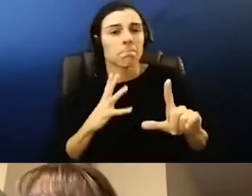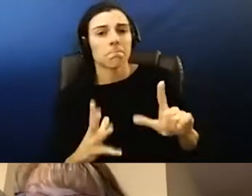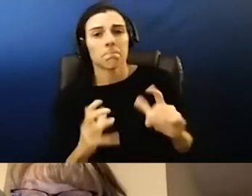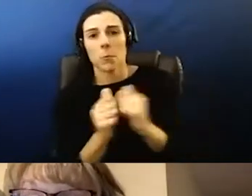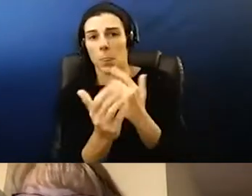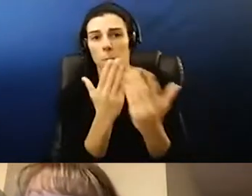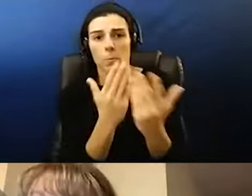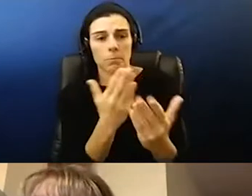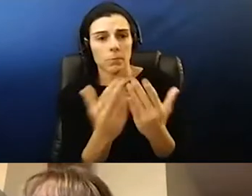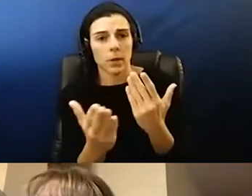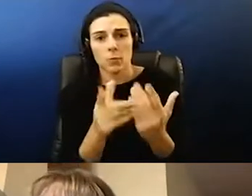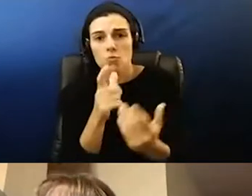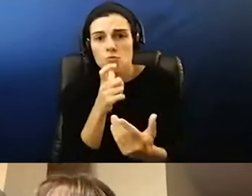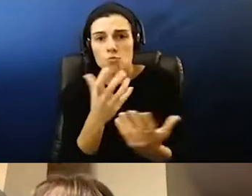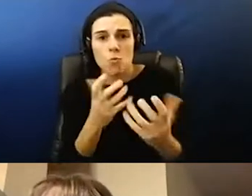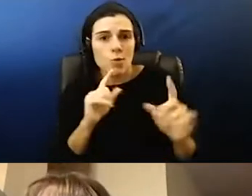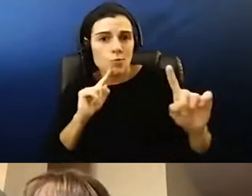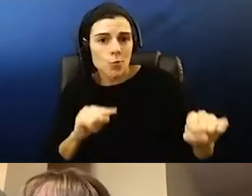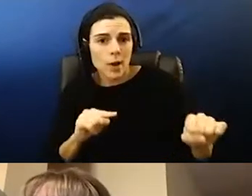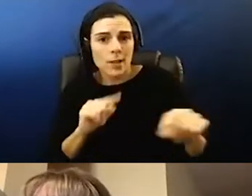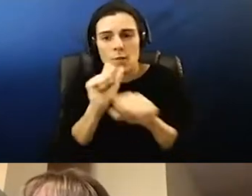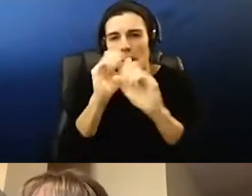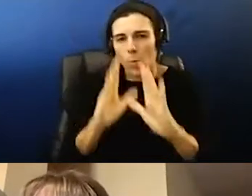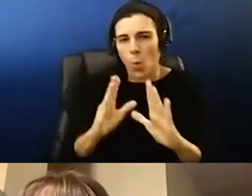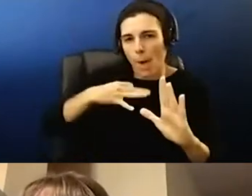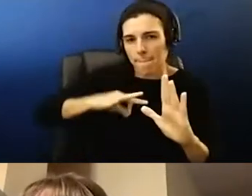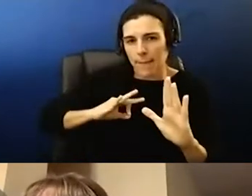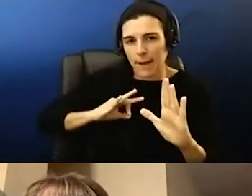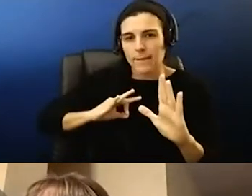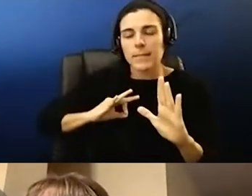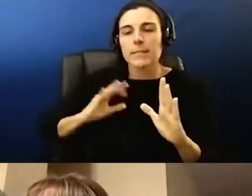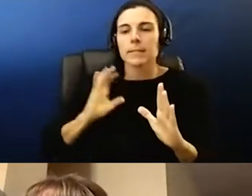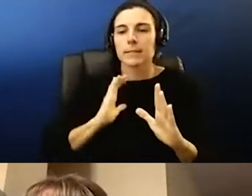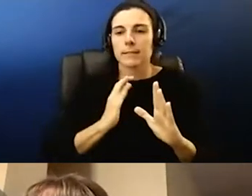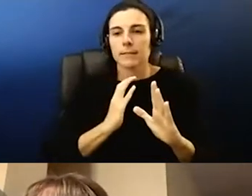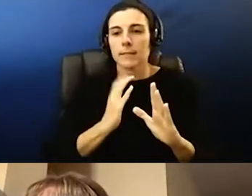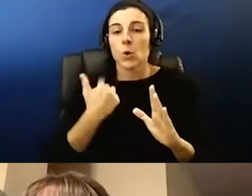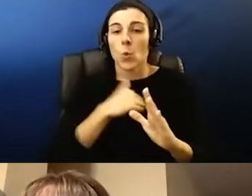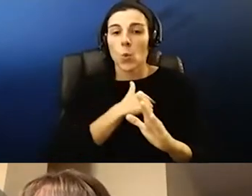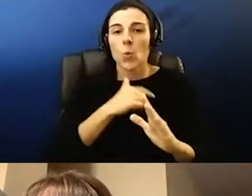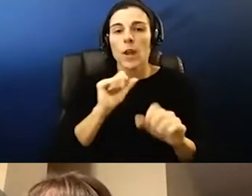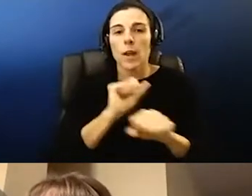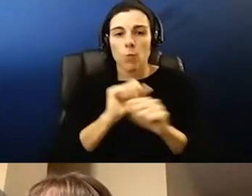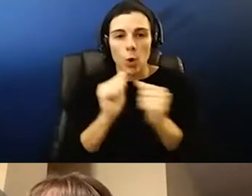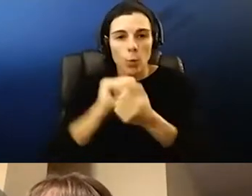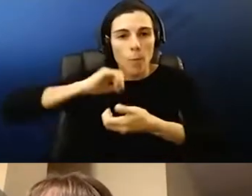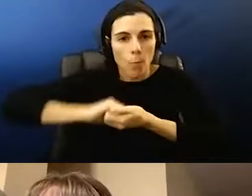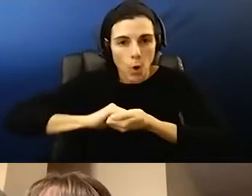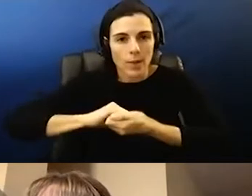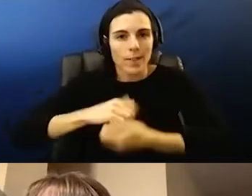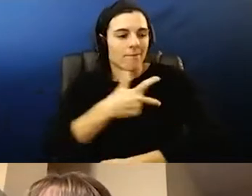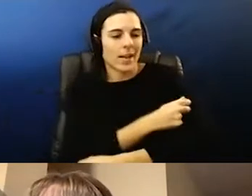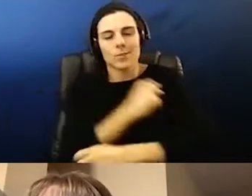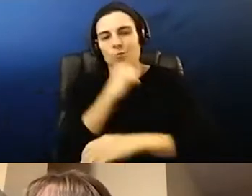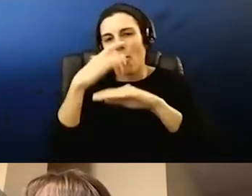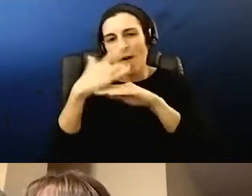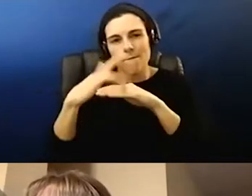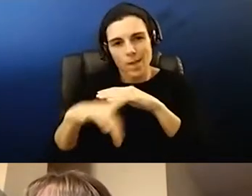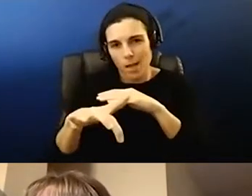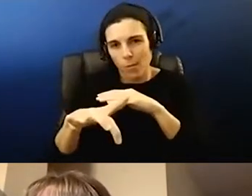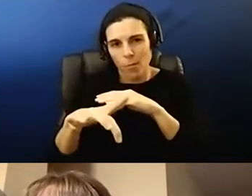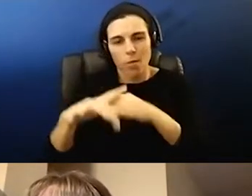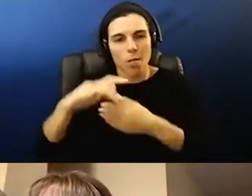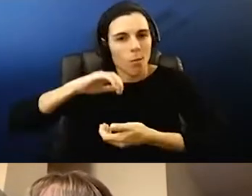wants to answer. From the employee benefits side, we have worked with our partners. Vaccines are just not available through our partners yet,